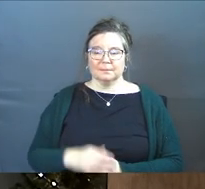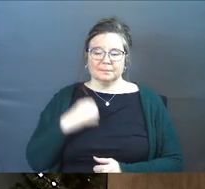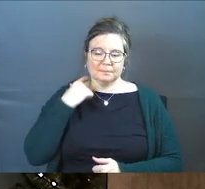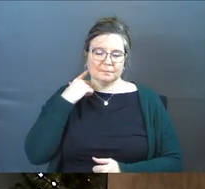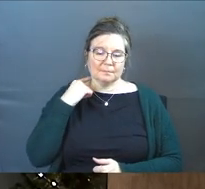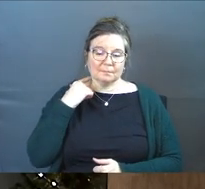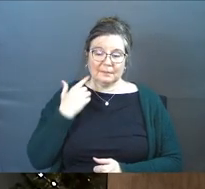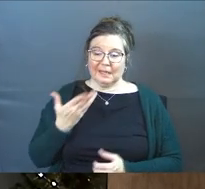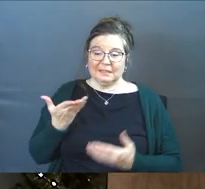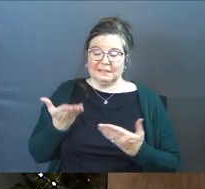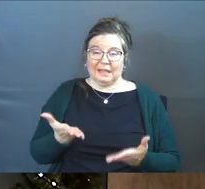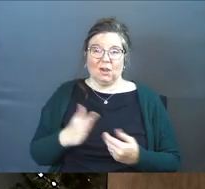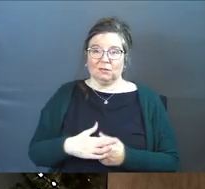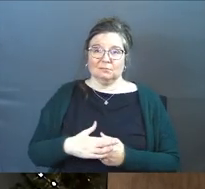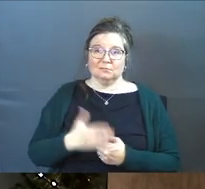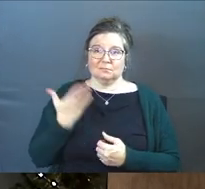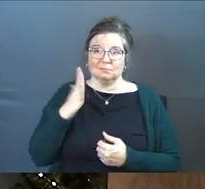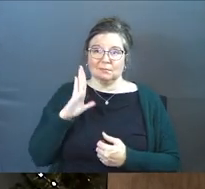It's just there.